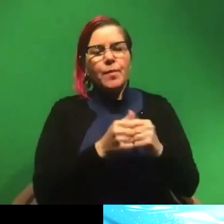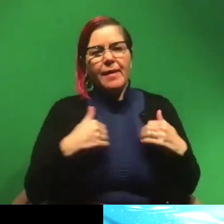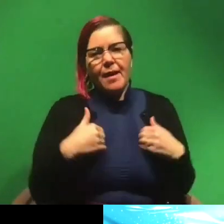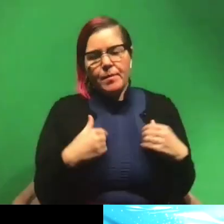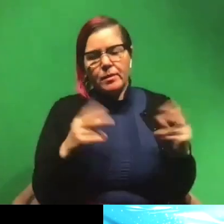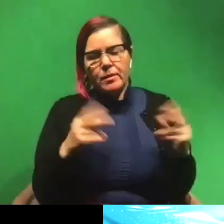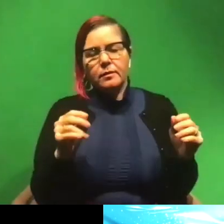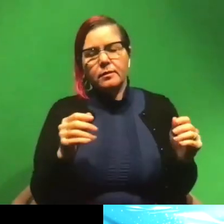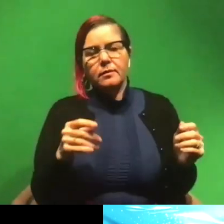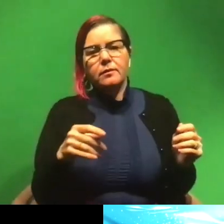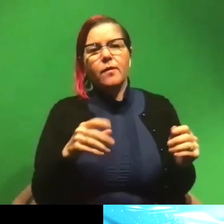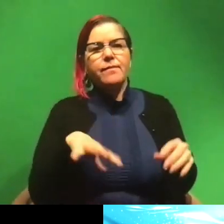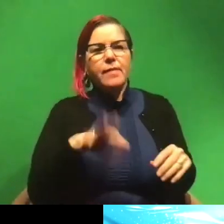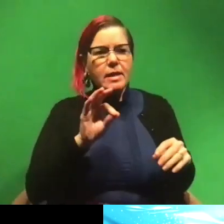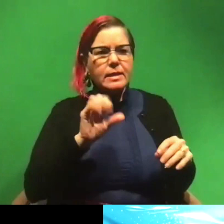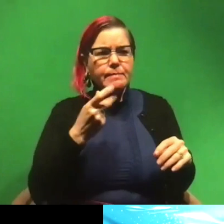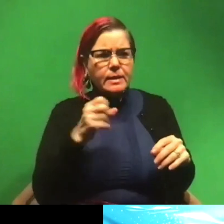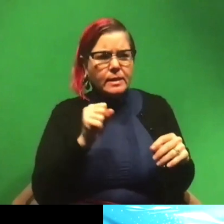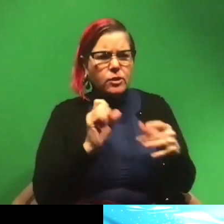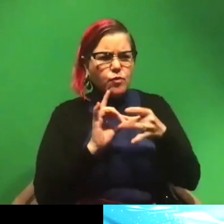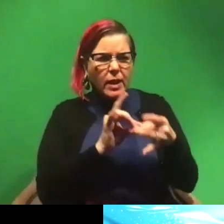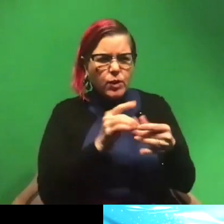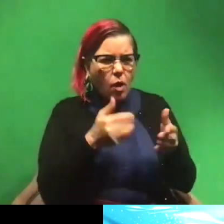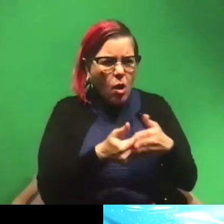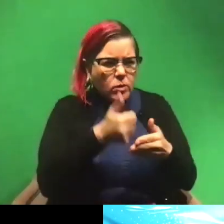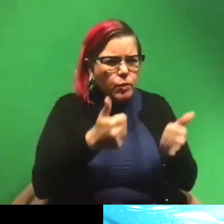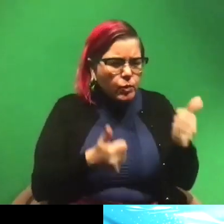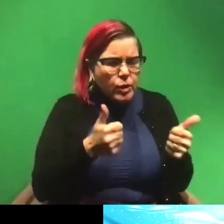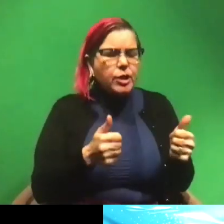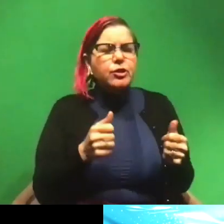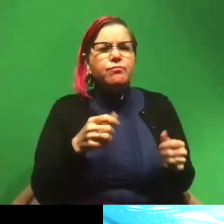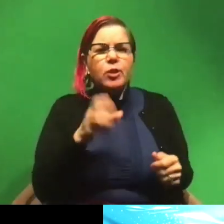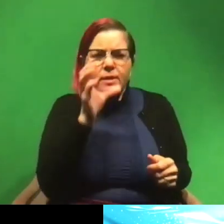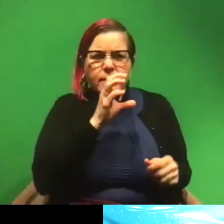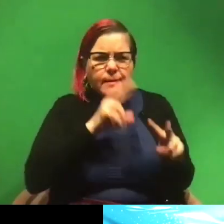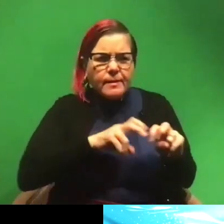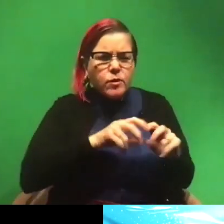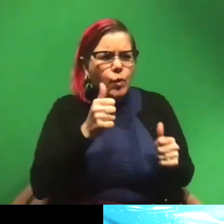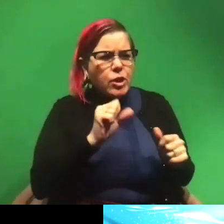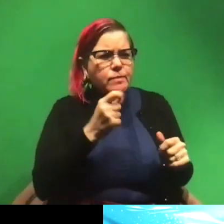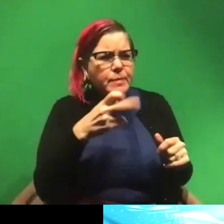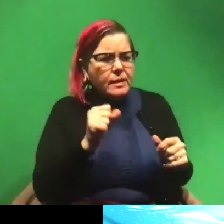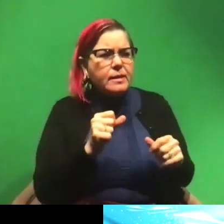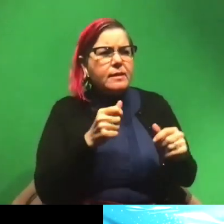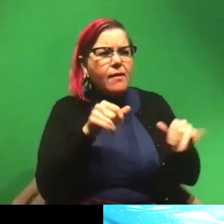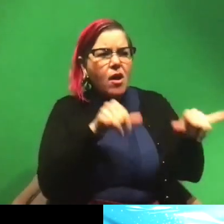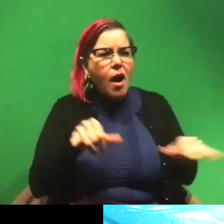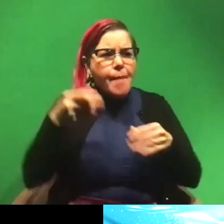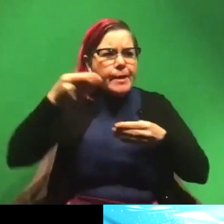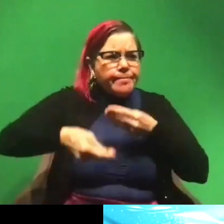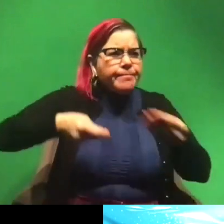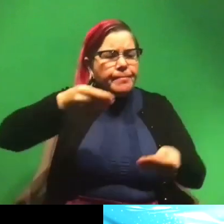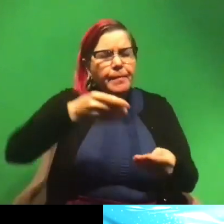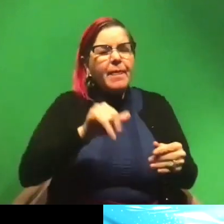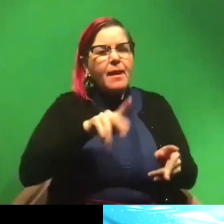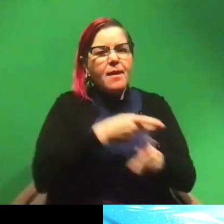So finding out what species are closely related and trying to find what species might have shared common ancestors and things like